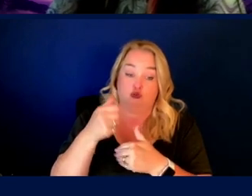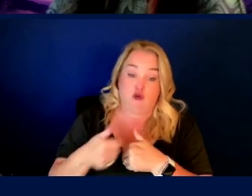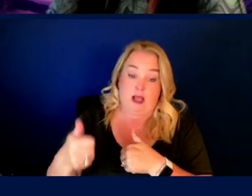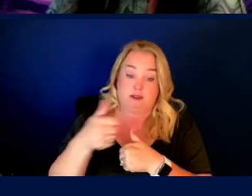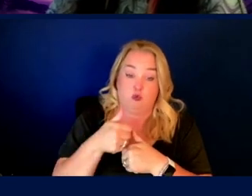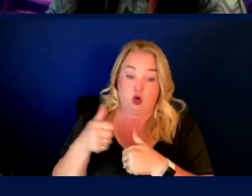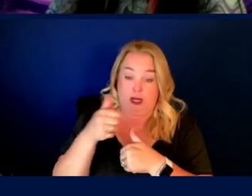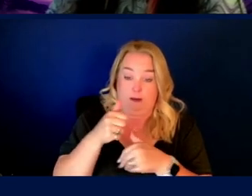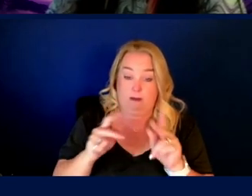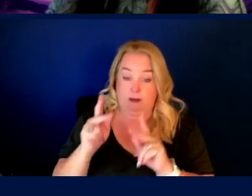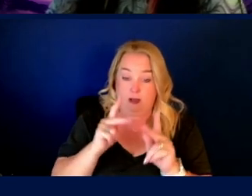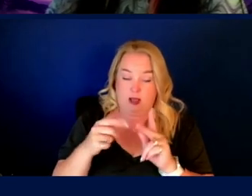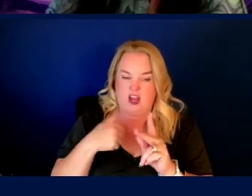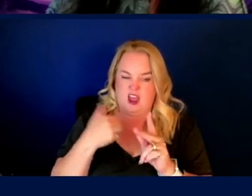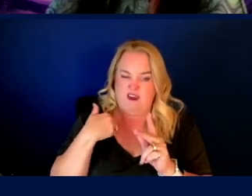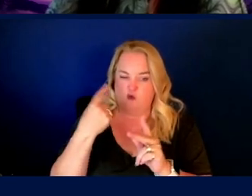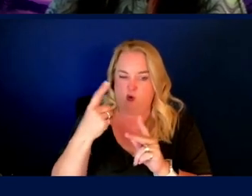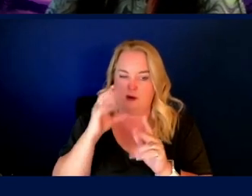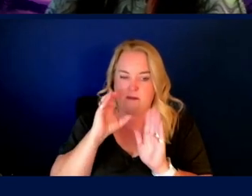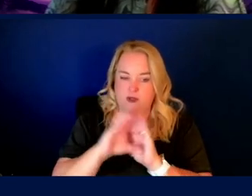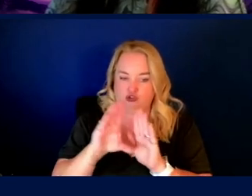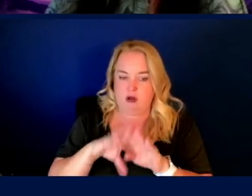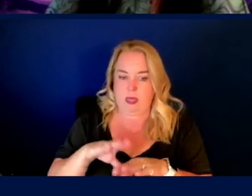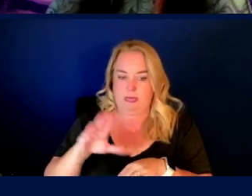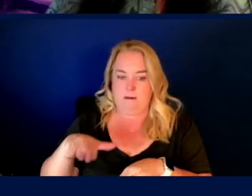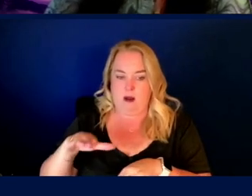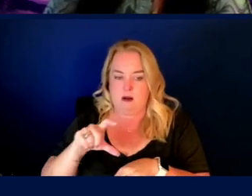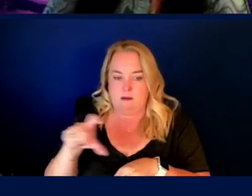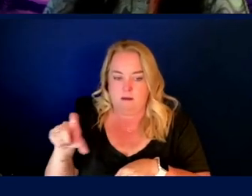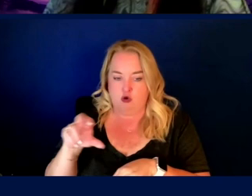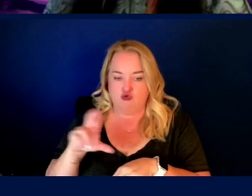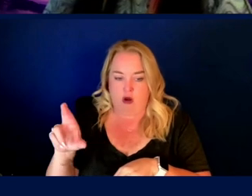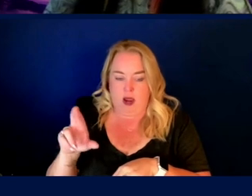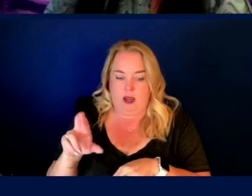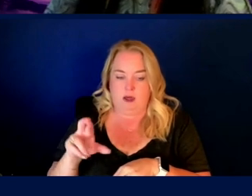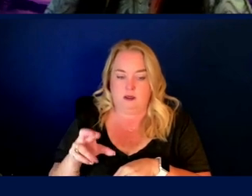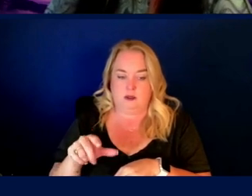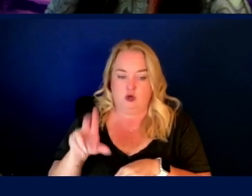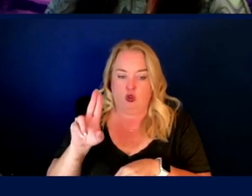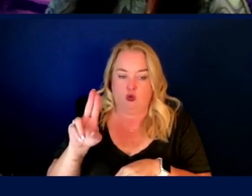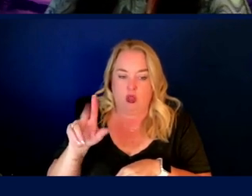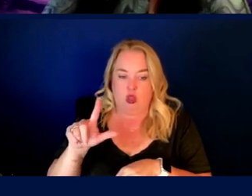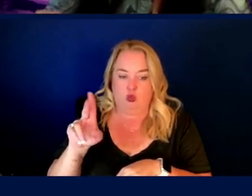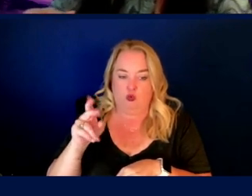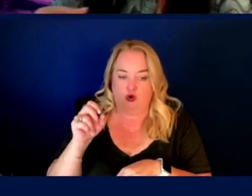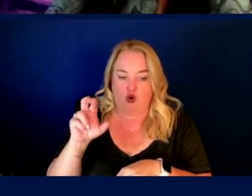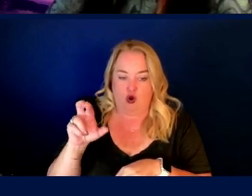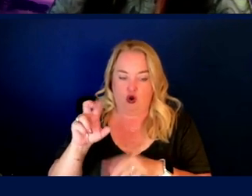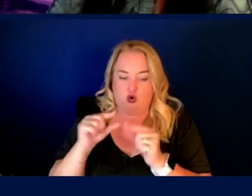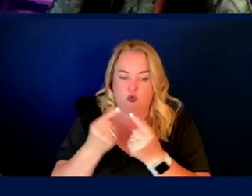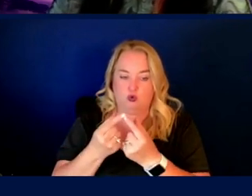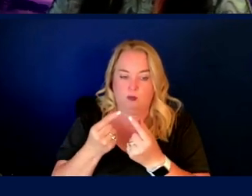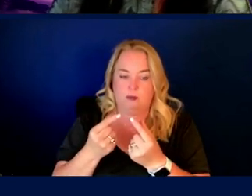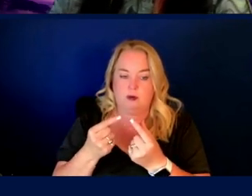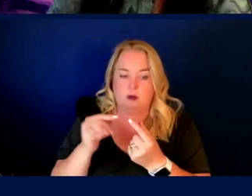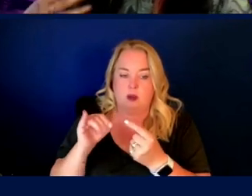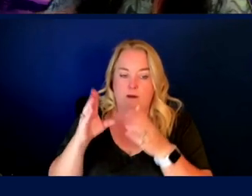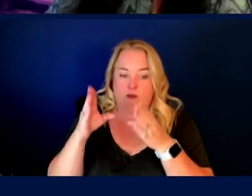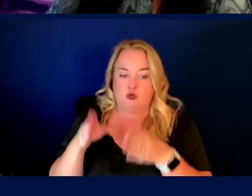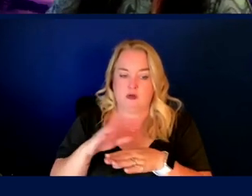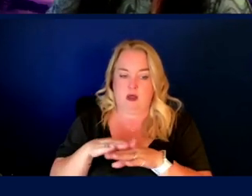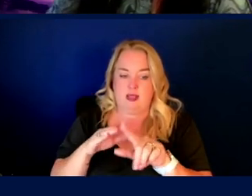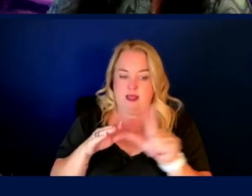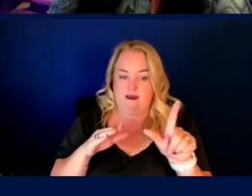I do have an image on the bottom right corner. The image credit is to the Lunaris group. Uh, we've got a person on the left side, uh,